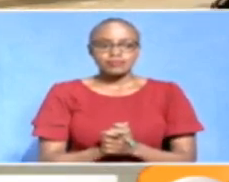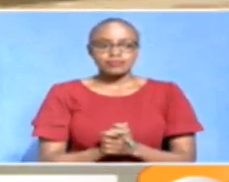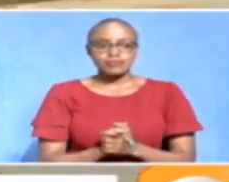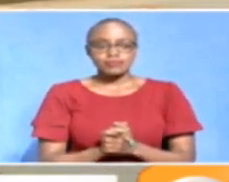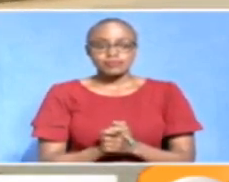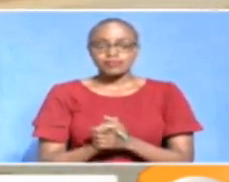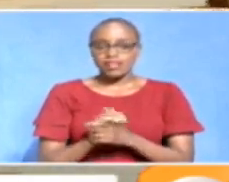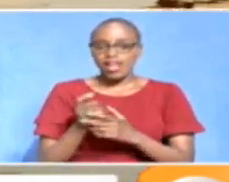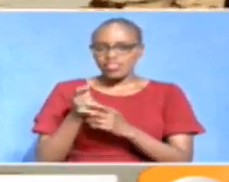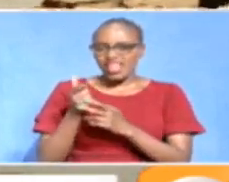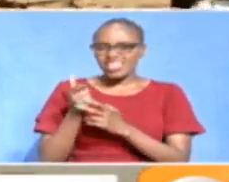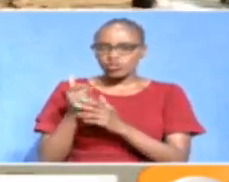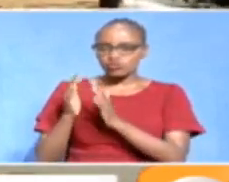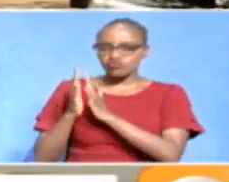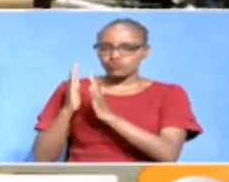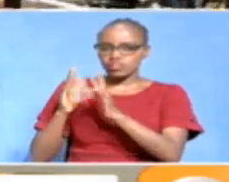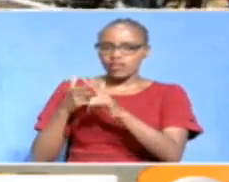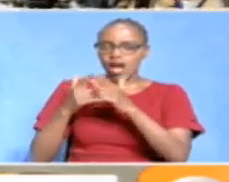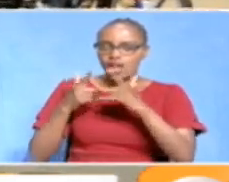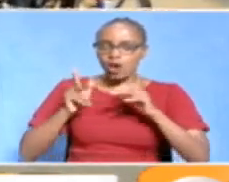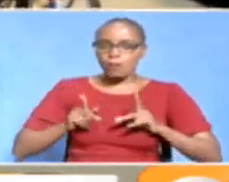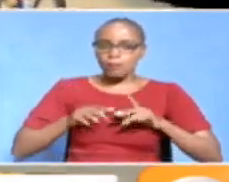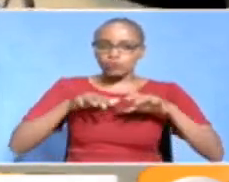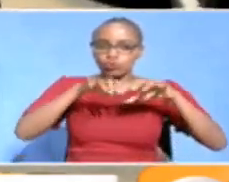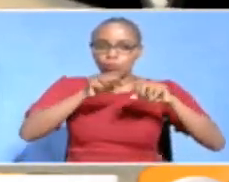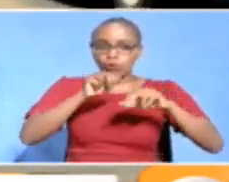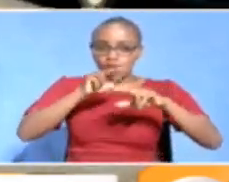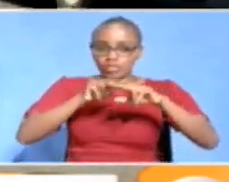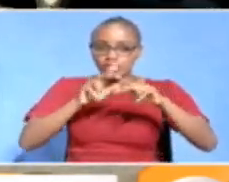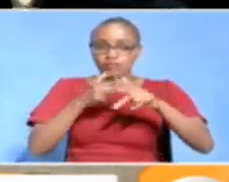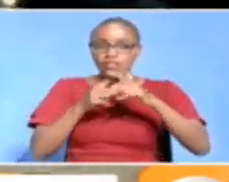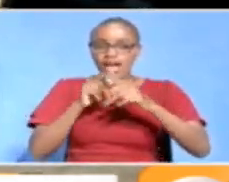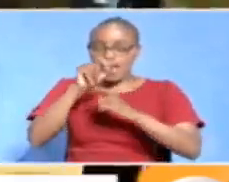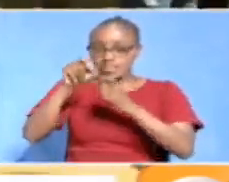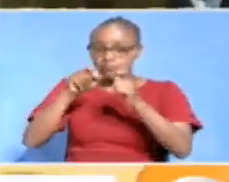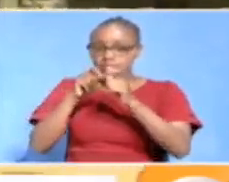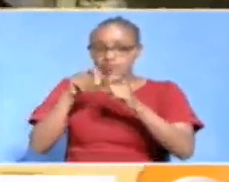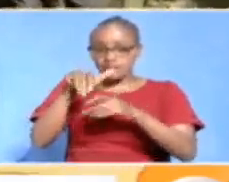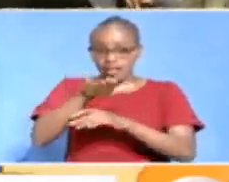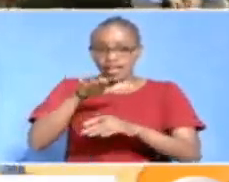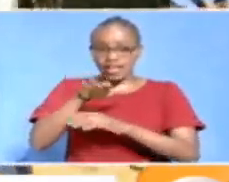The Little Shuttle allows riders to book a seat and board at specific times.